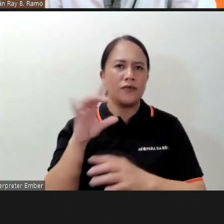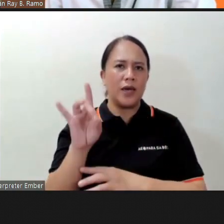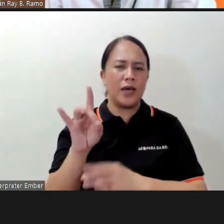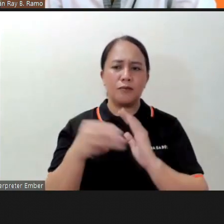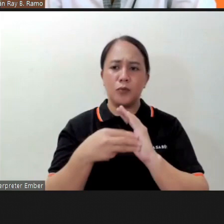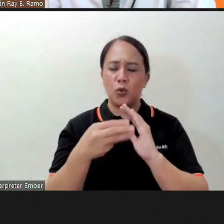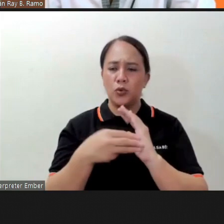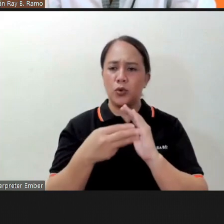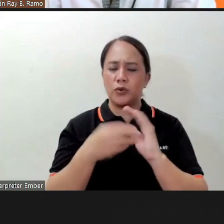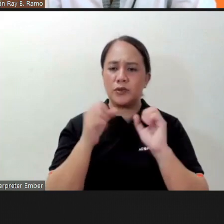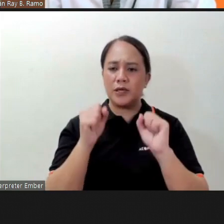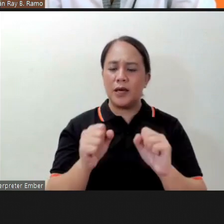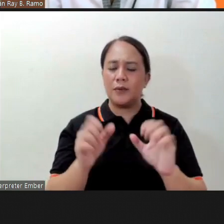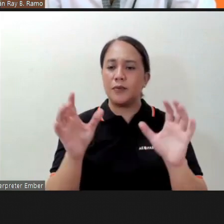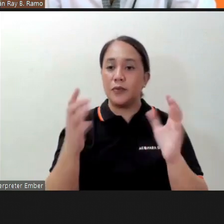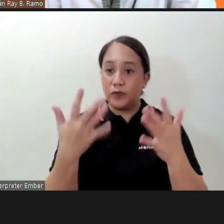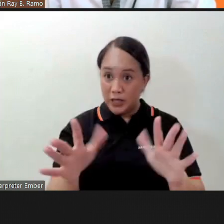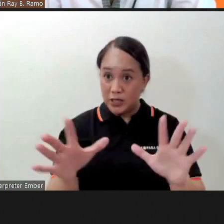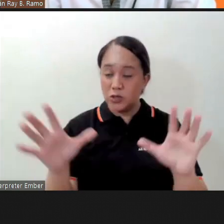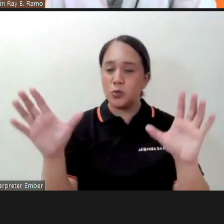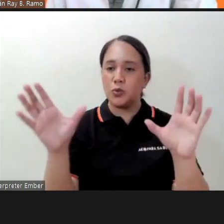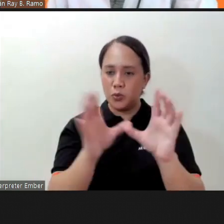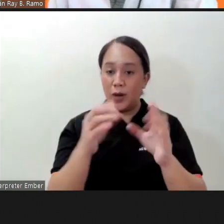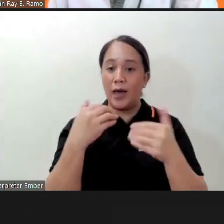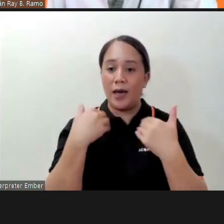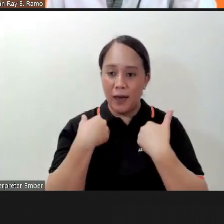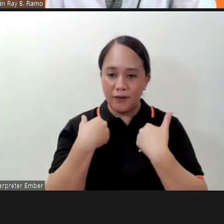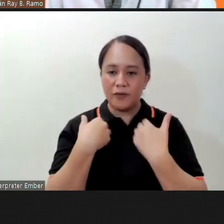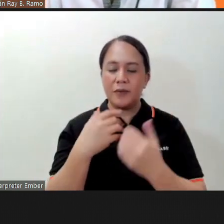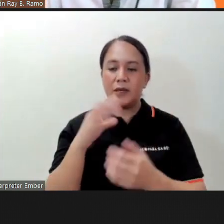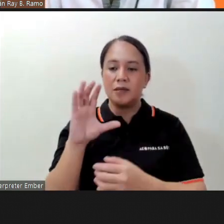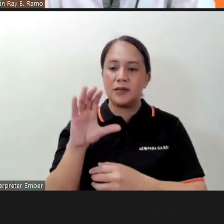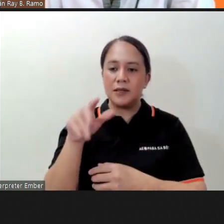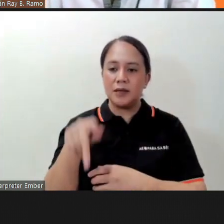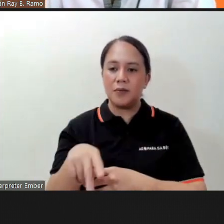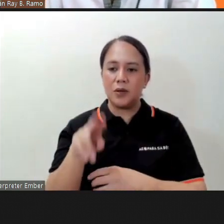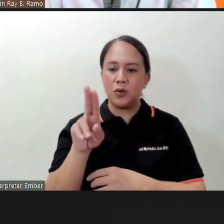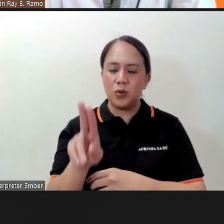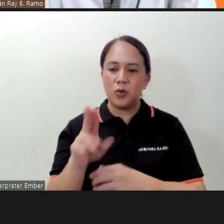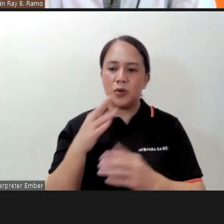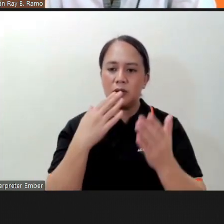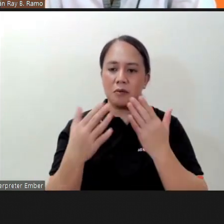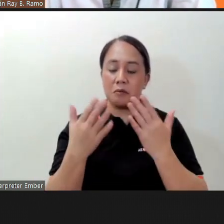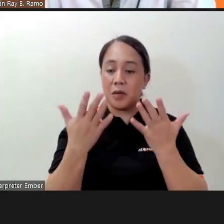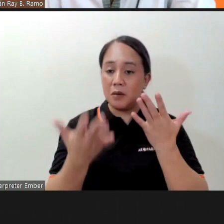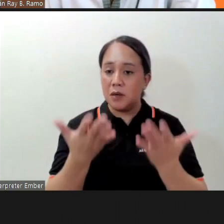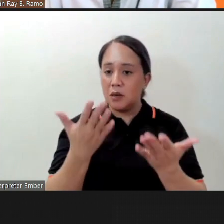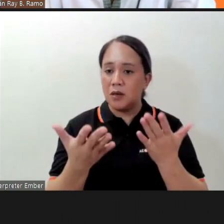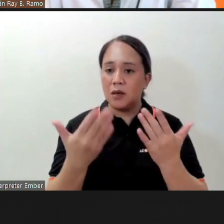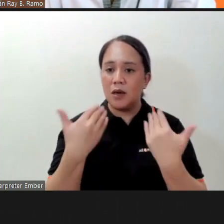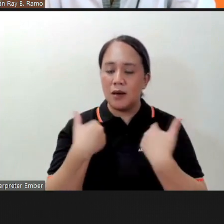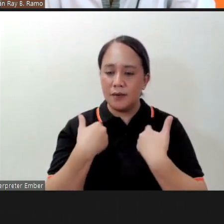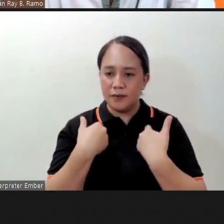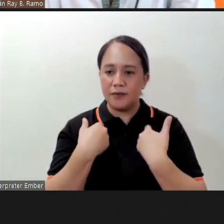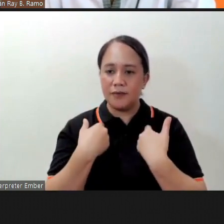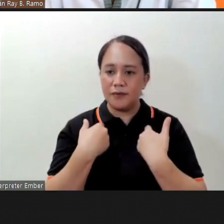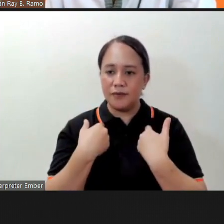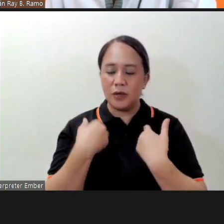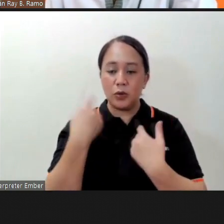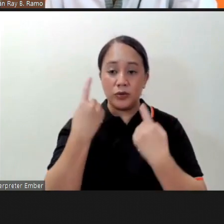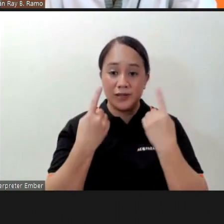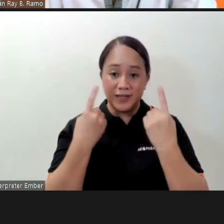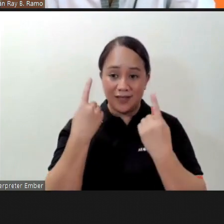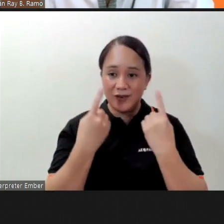and then you get a certificate at the end but with CPU thank you we might also consider